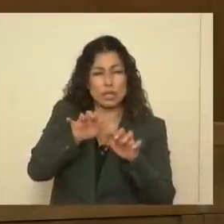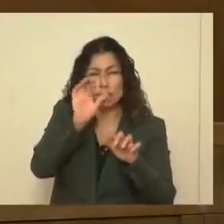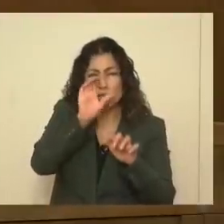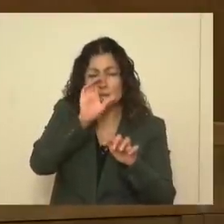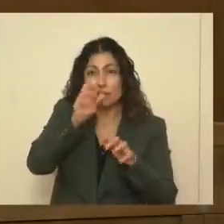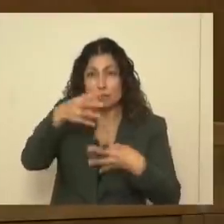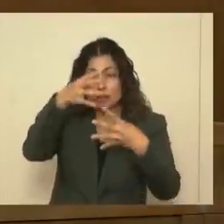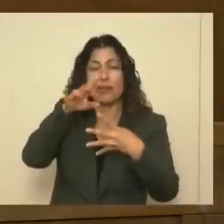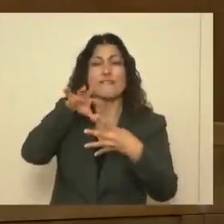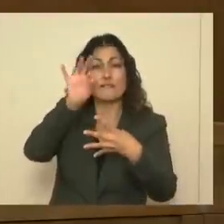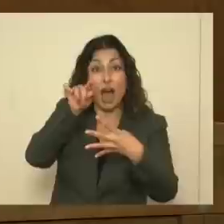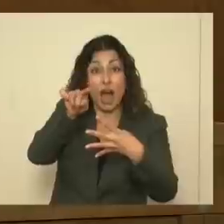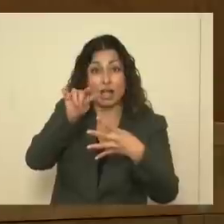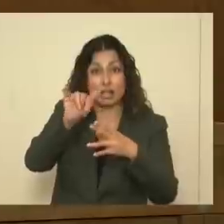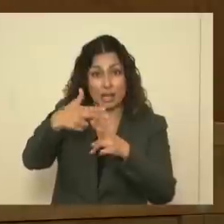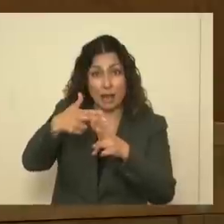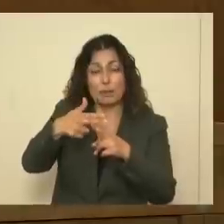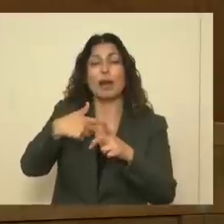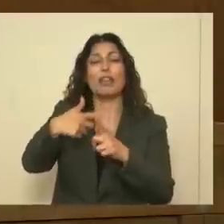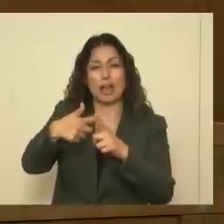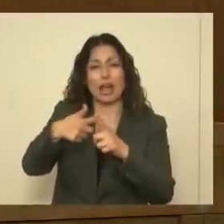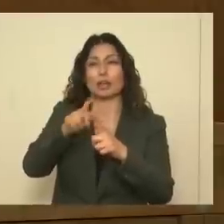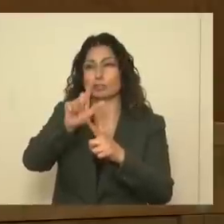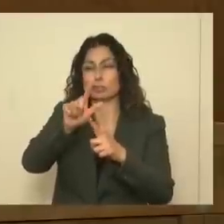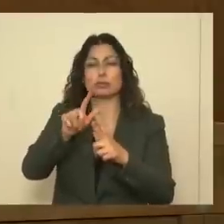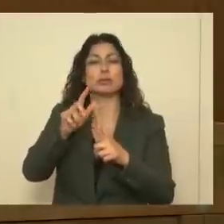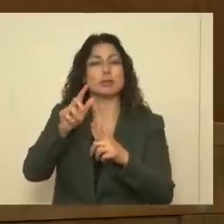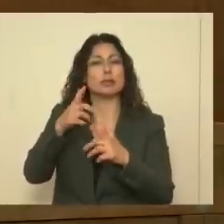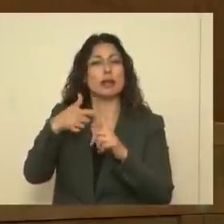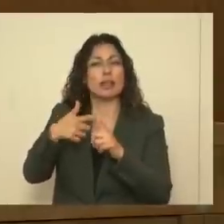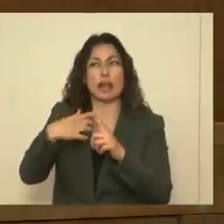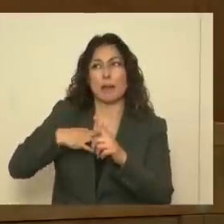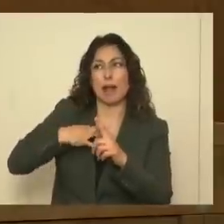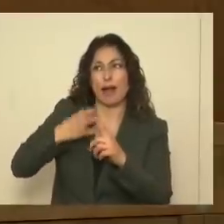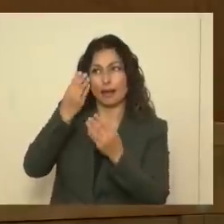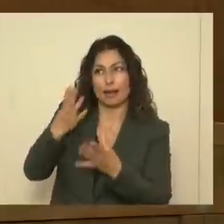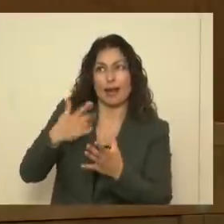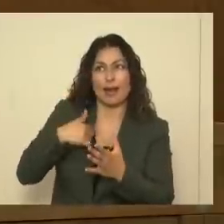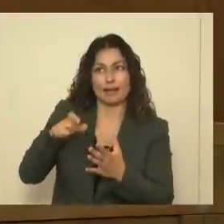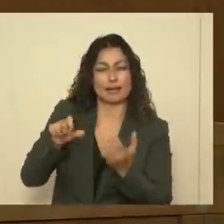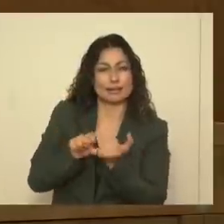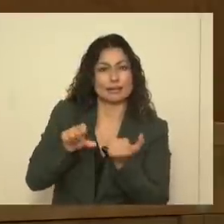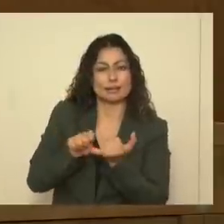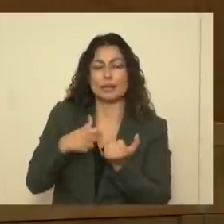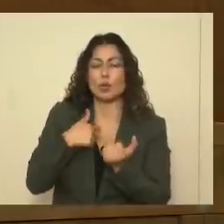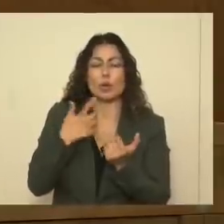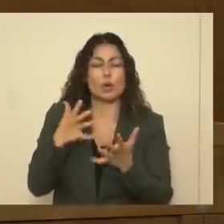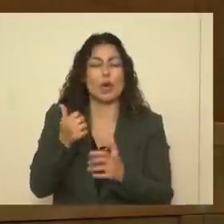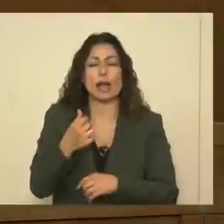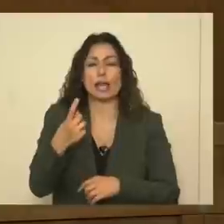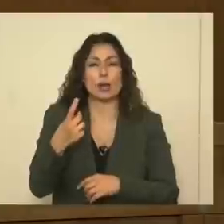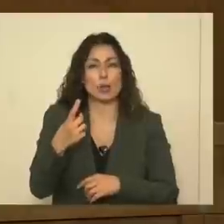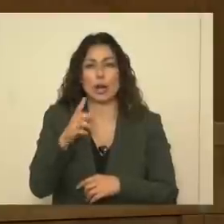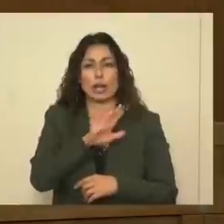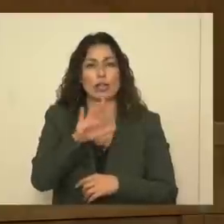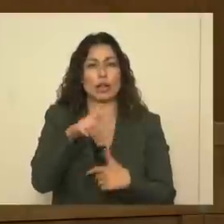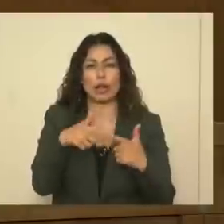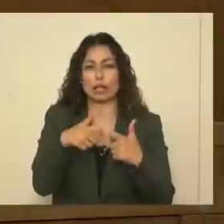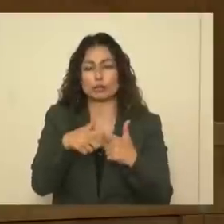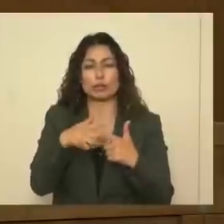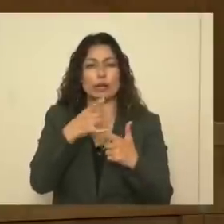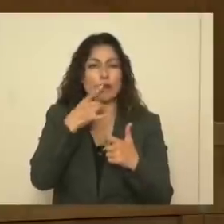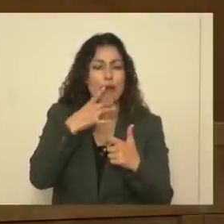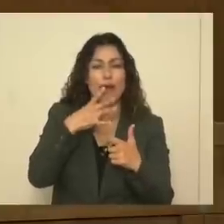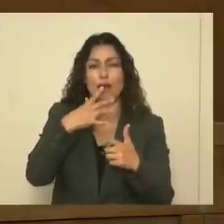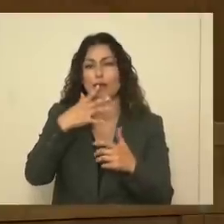But we'd actually desire to make sure that no one is in a place where their energy gets cut off